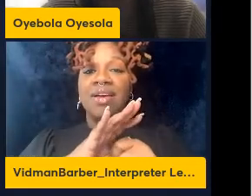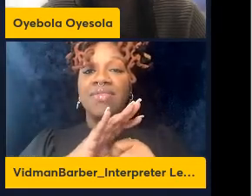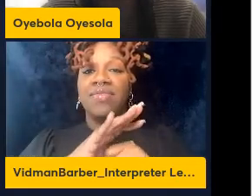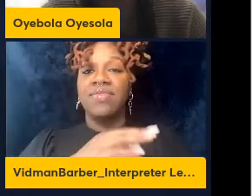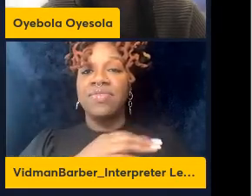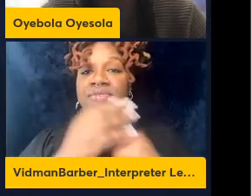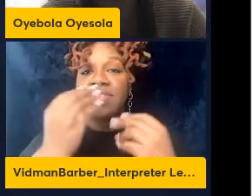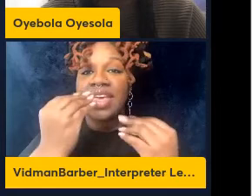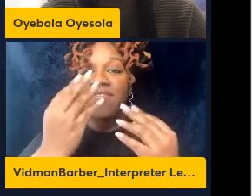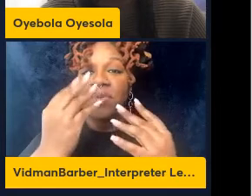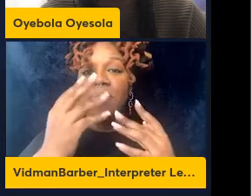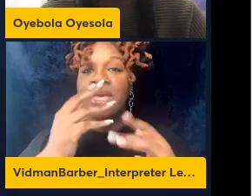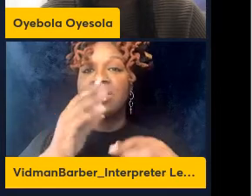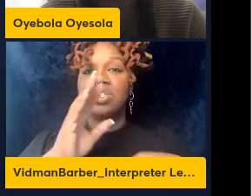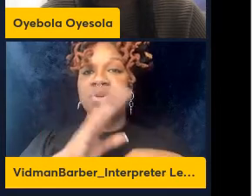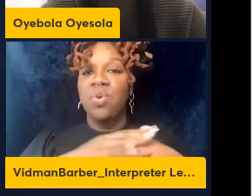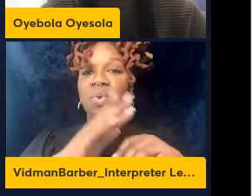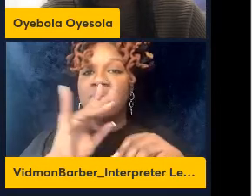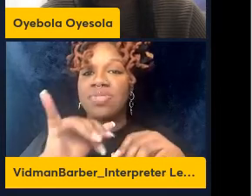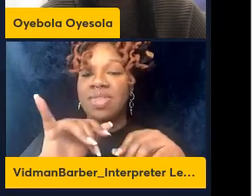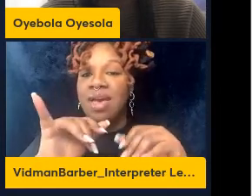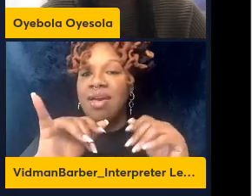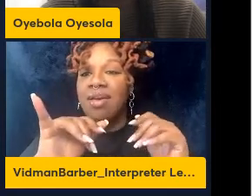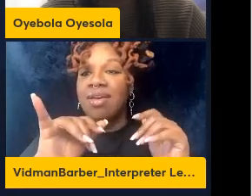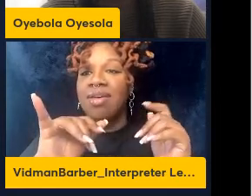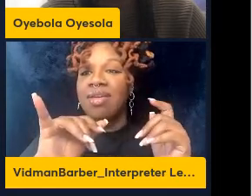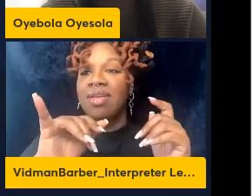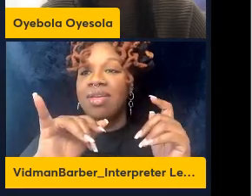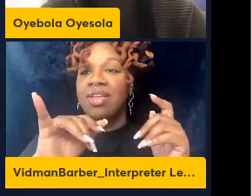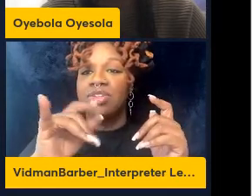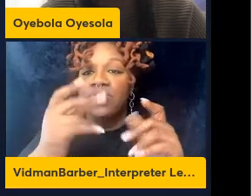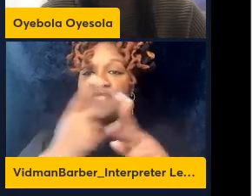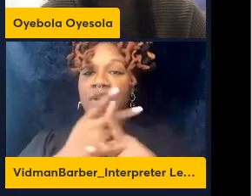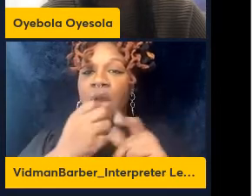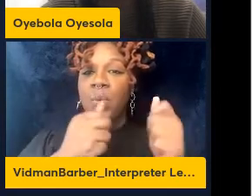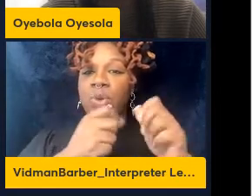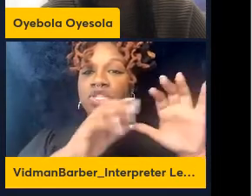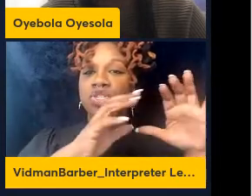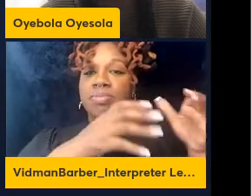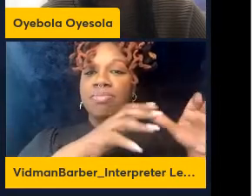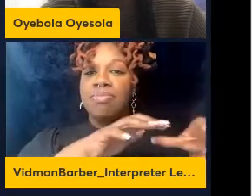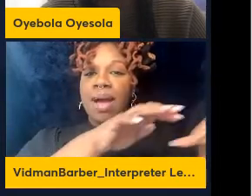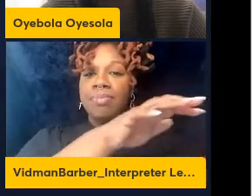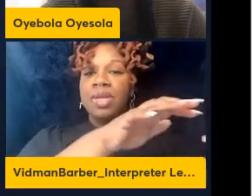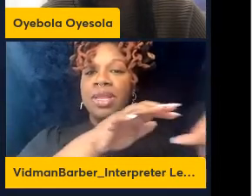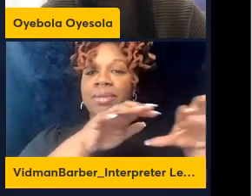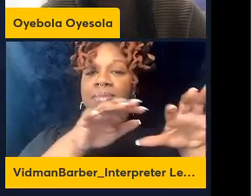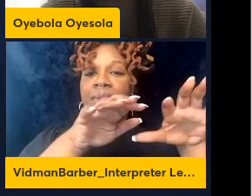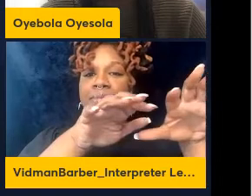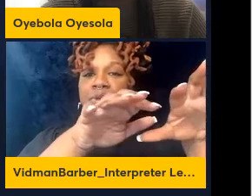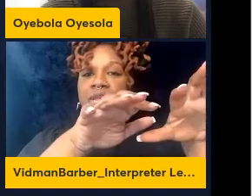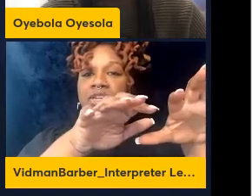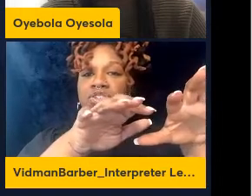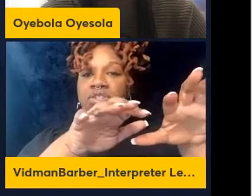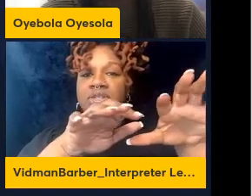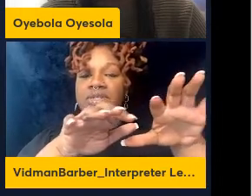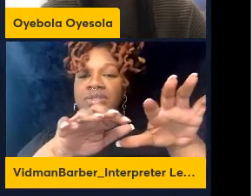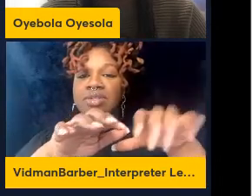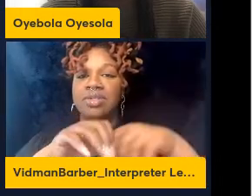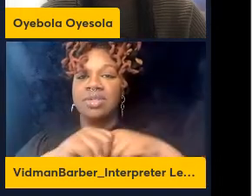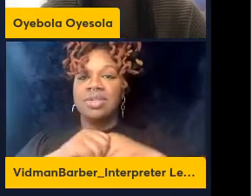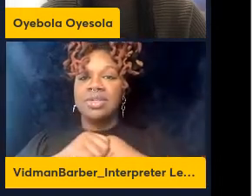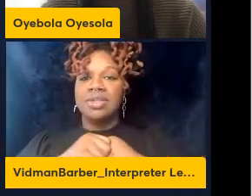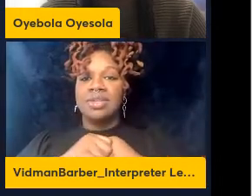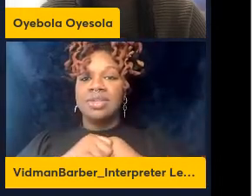to be able to really figure out which population it is but it seems like it's like an innate population like